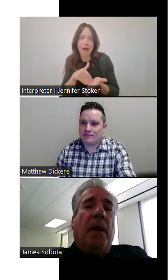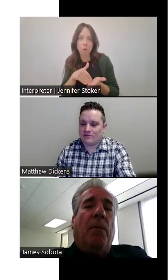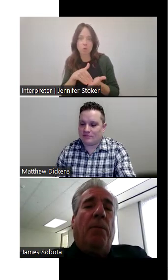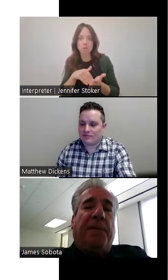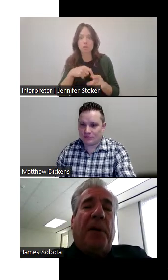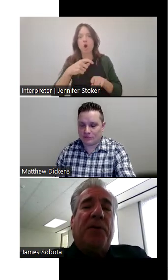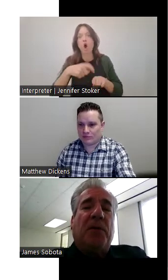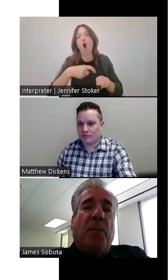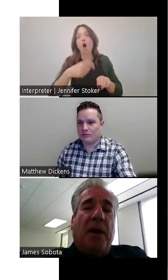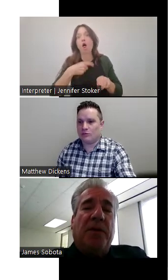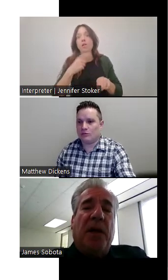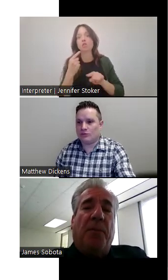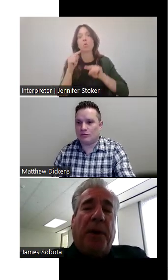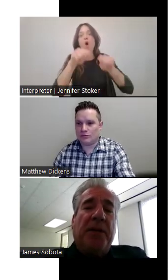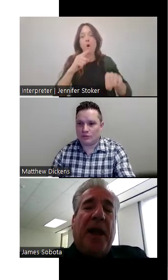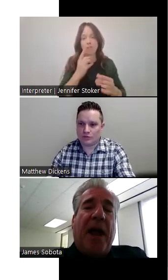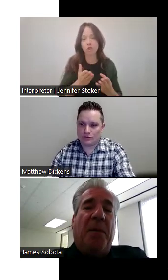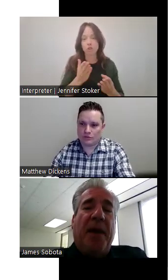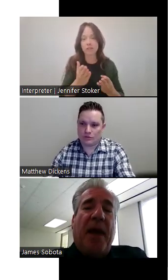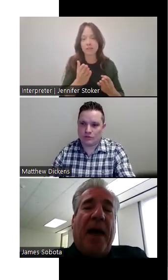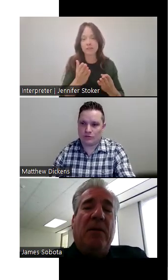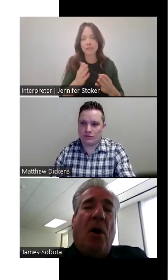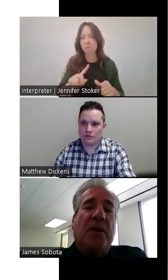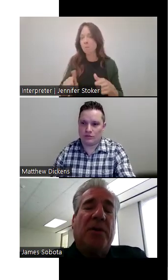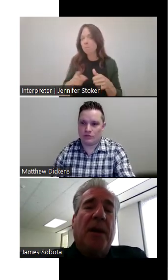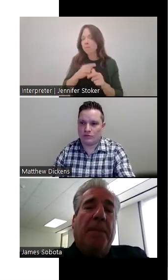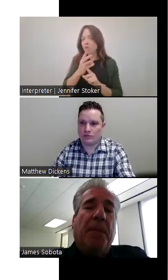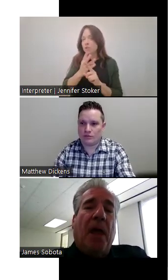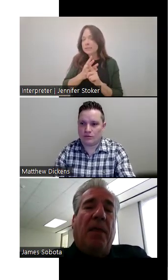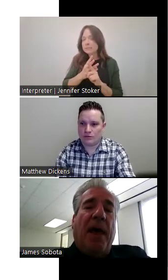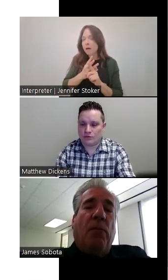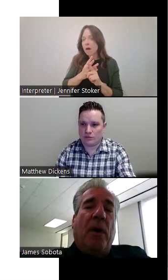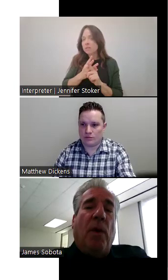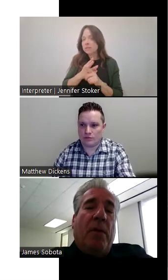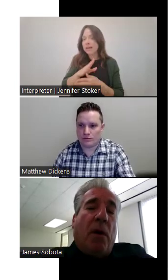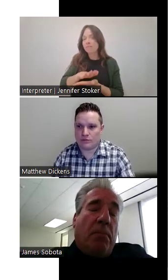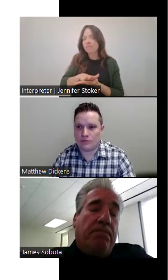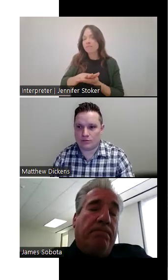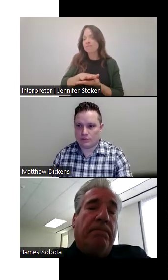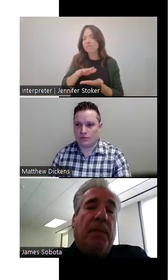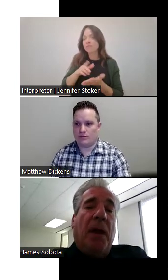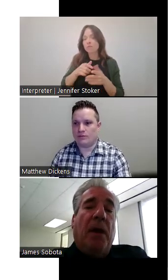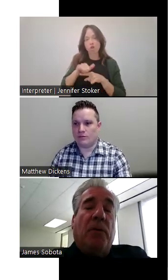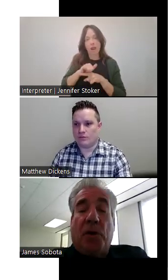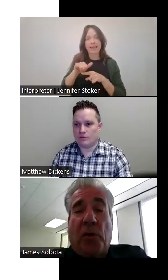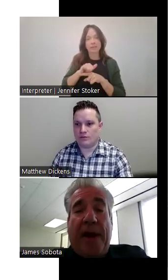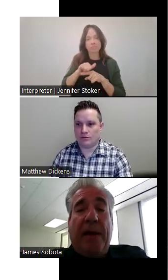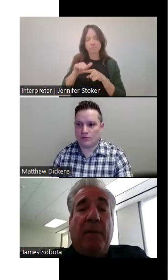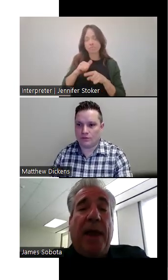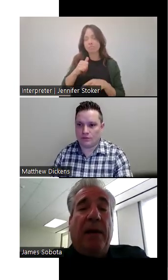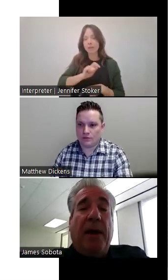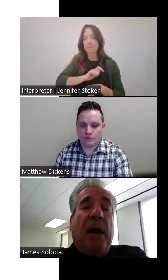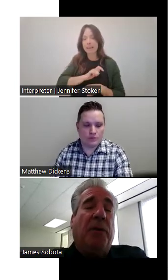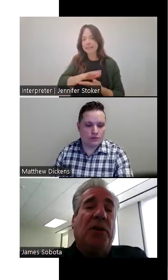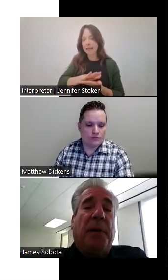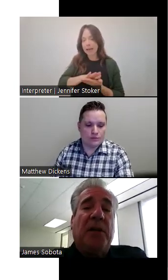And, but the first six months in the police academy, I noticed that when we were through a training